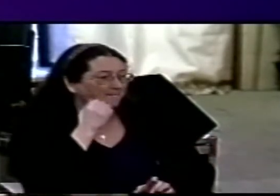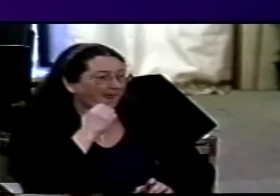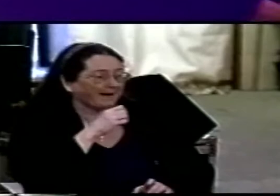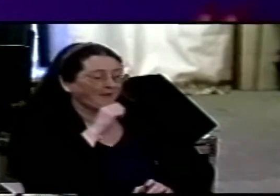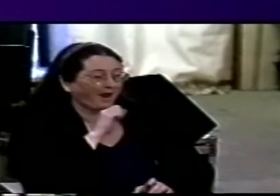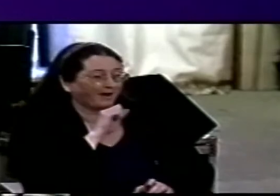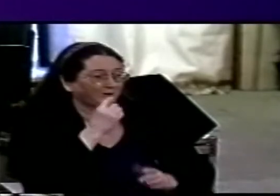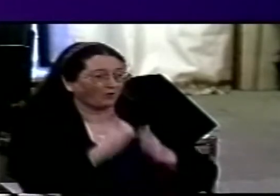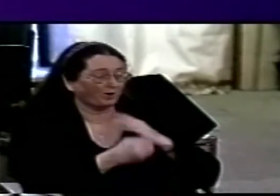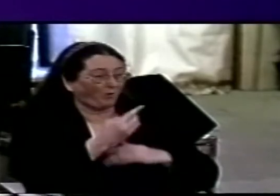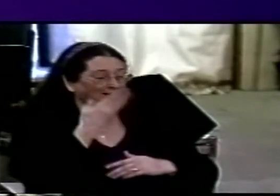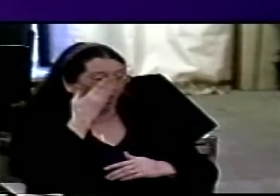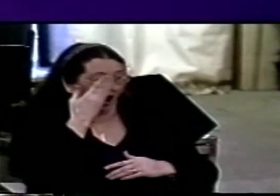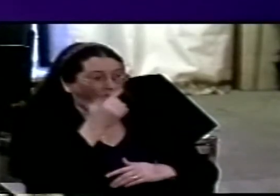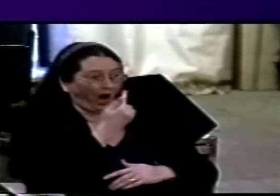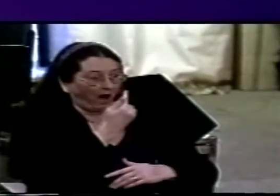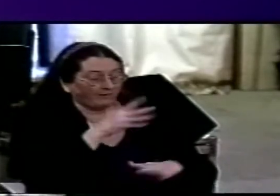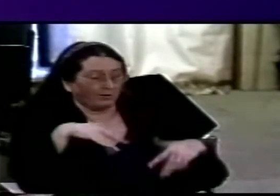and